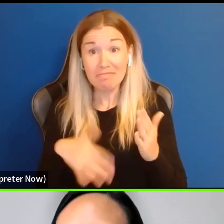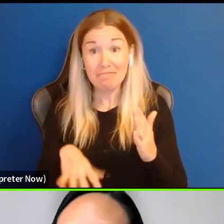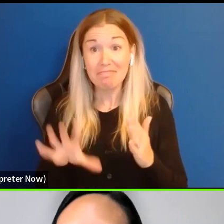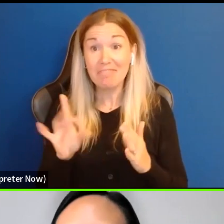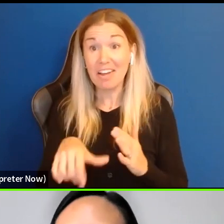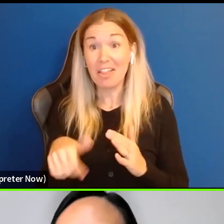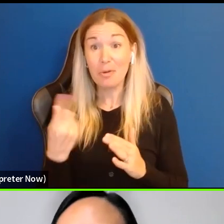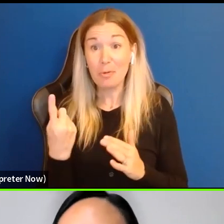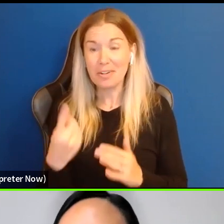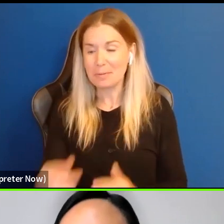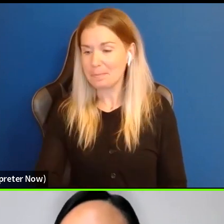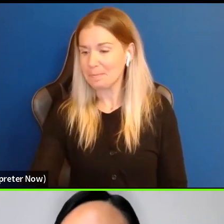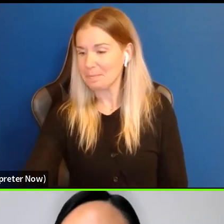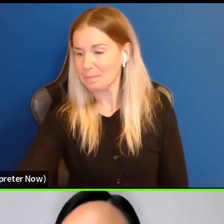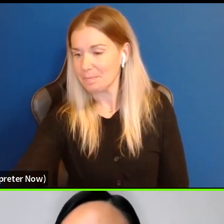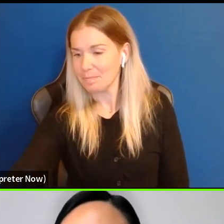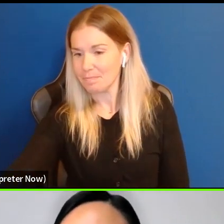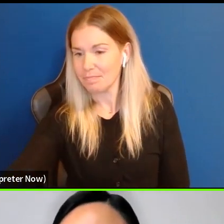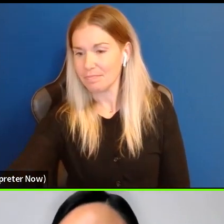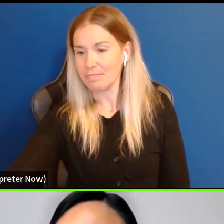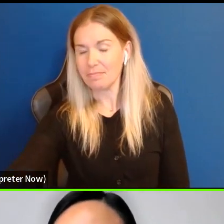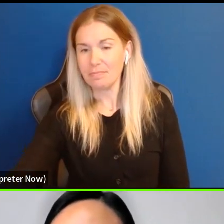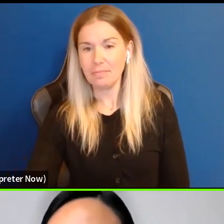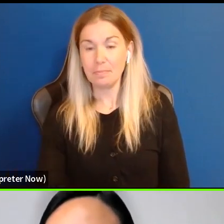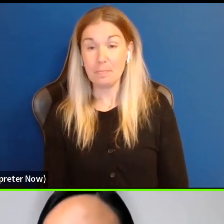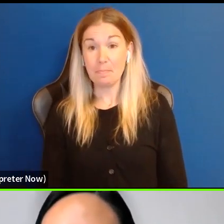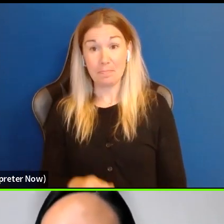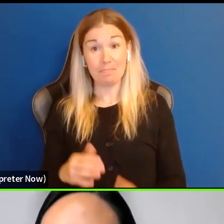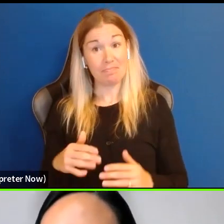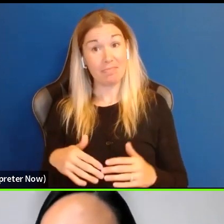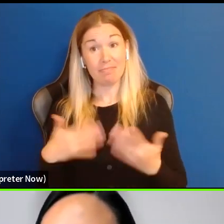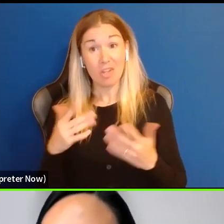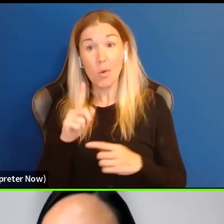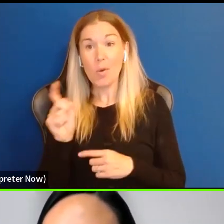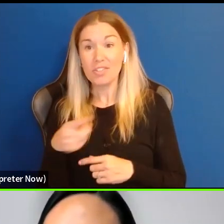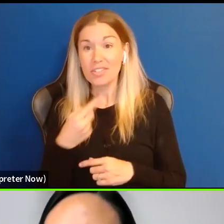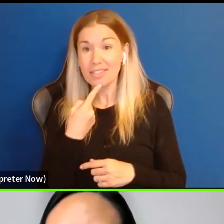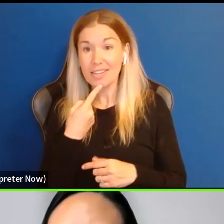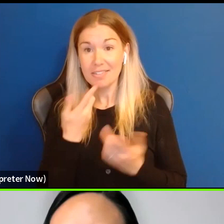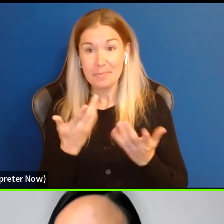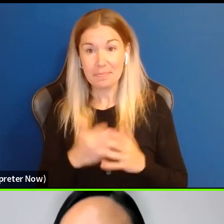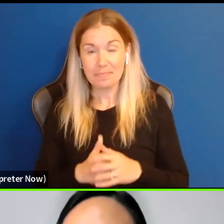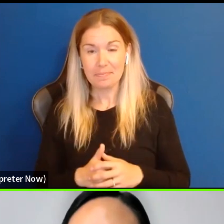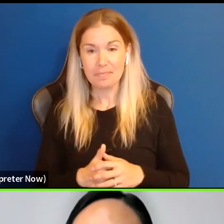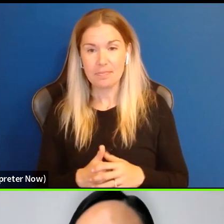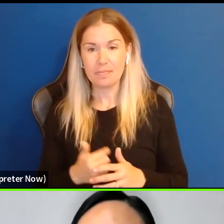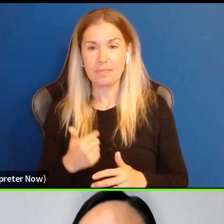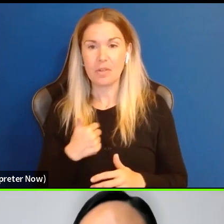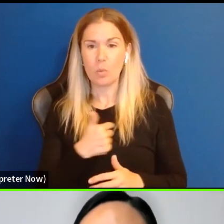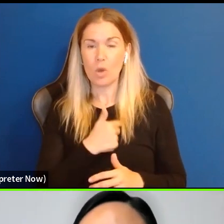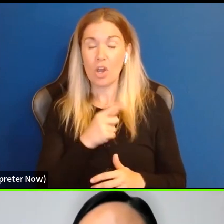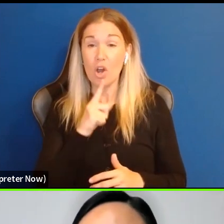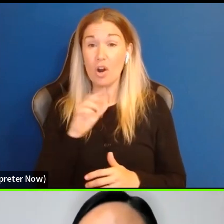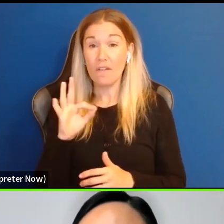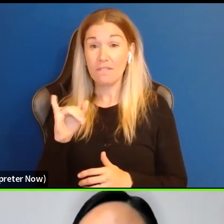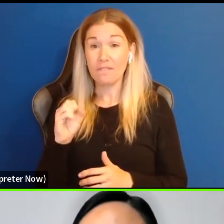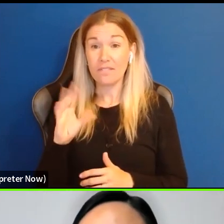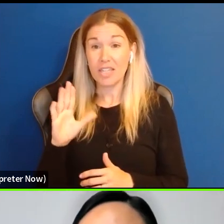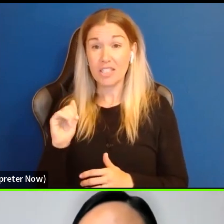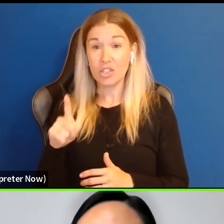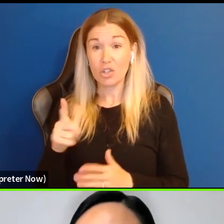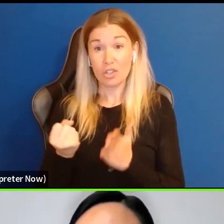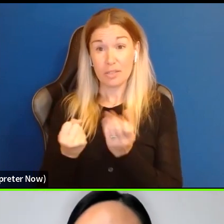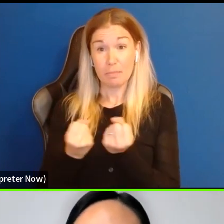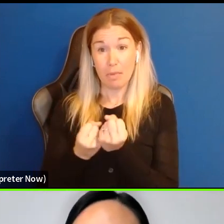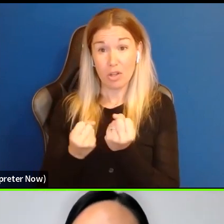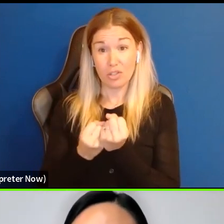another one. The question says, we are fiscal sponsors to several groups that we